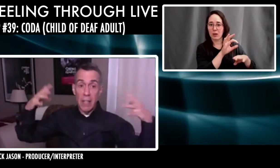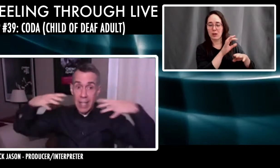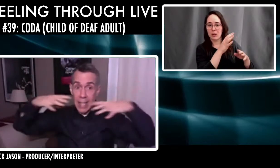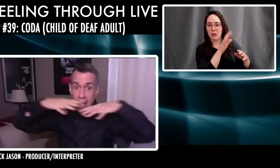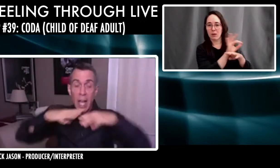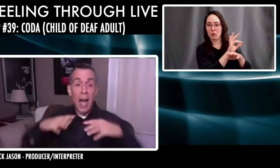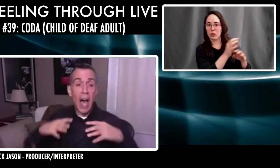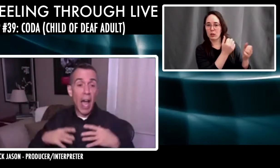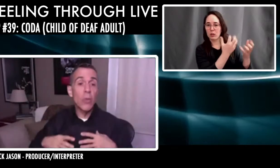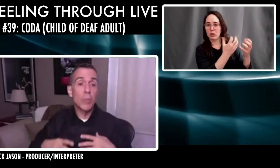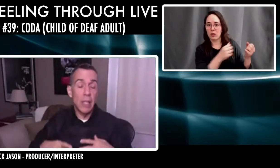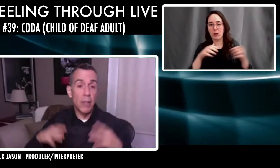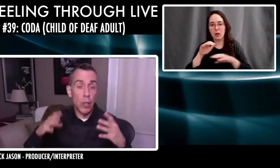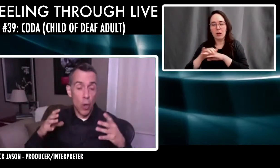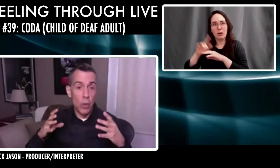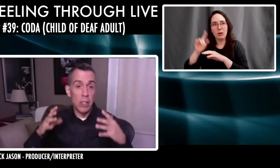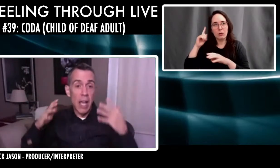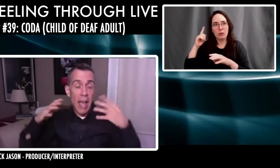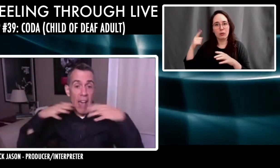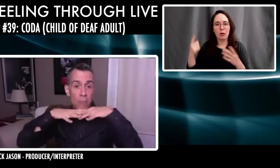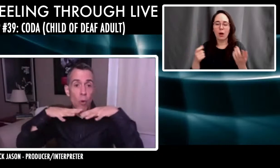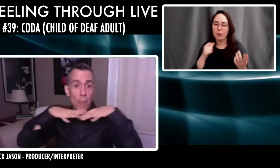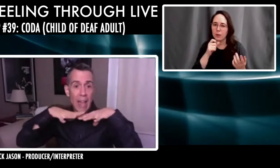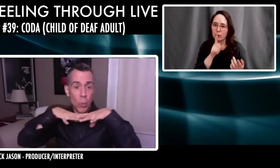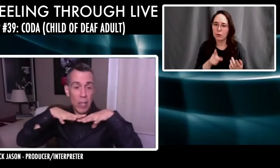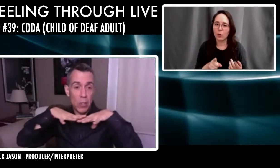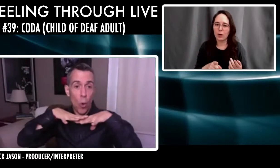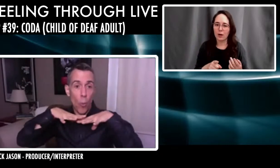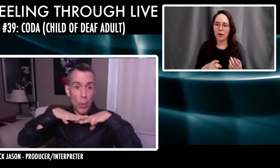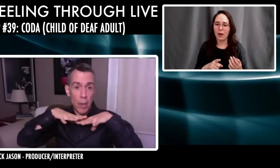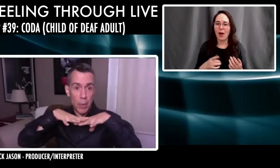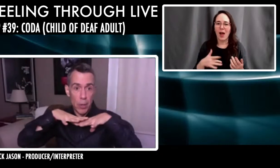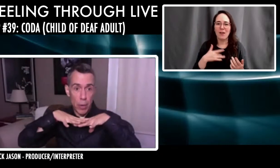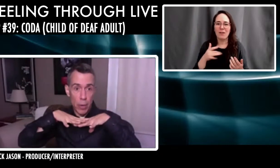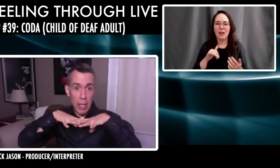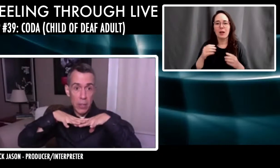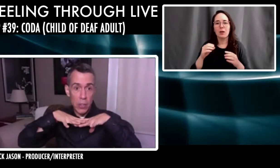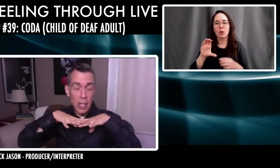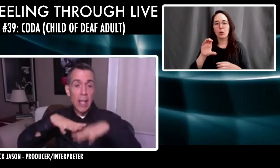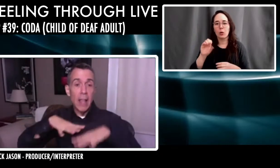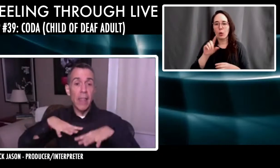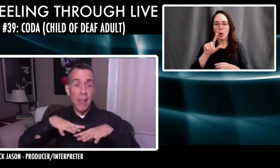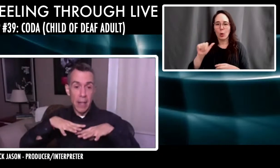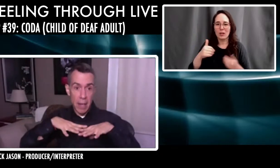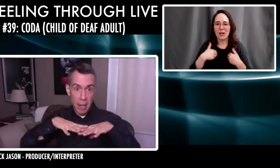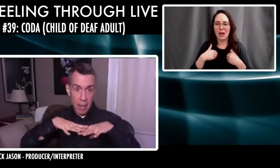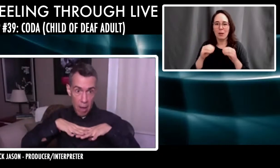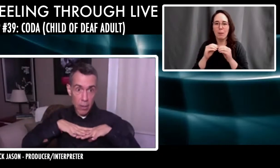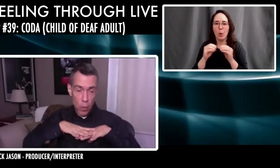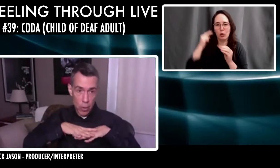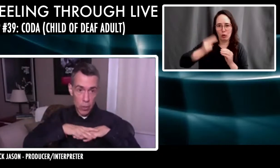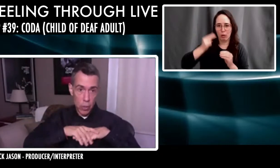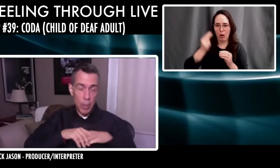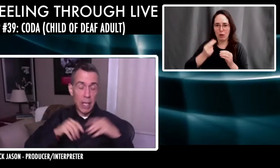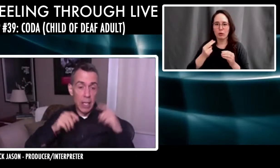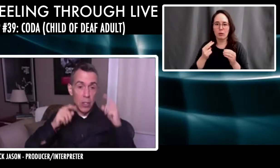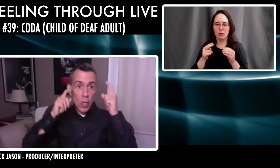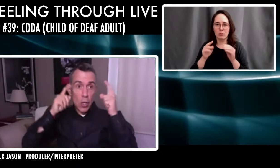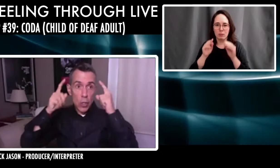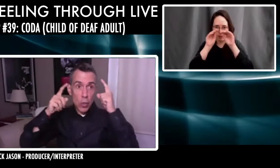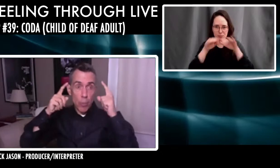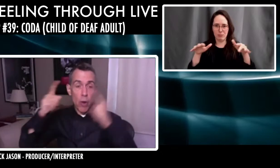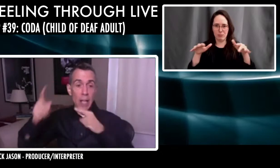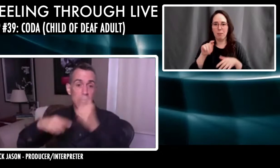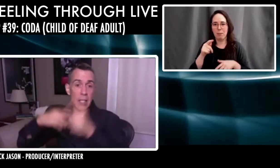and then connecting. I always believe that CODAS have more pathways opened up in their brains than non-CODAS do because